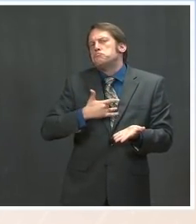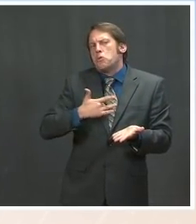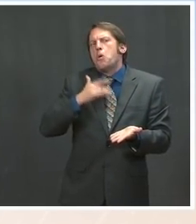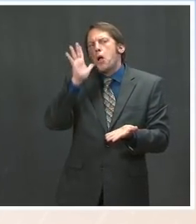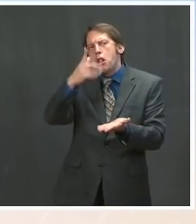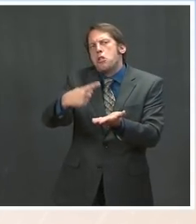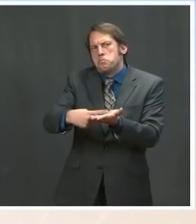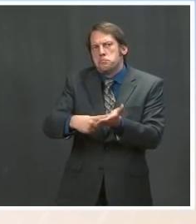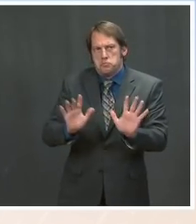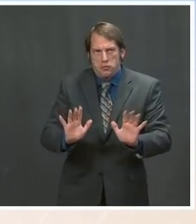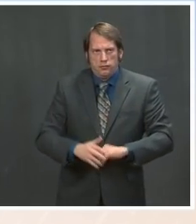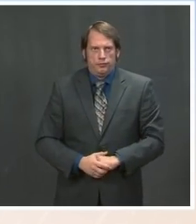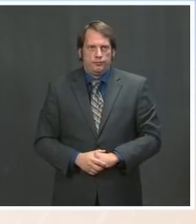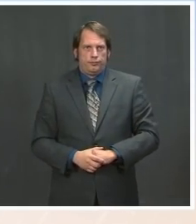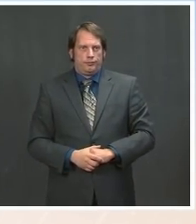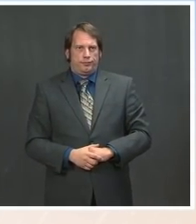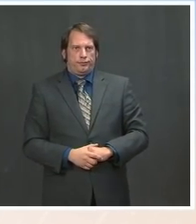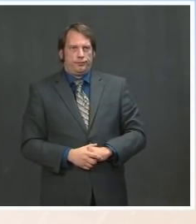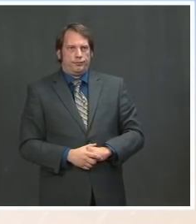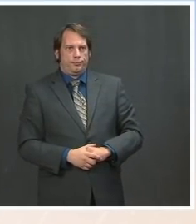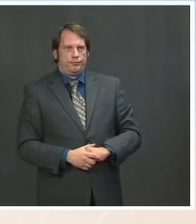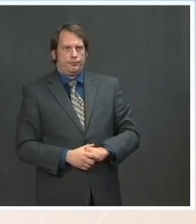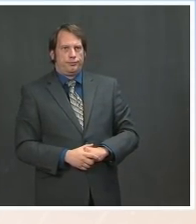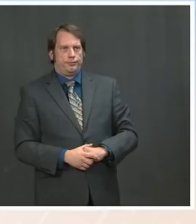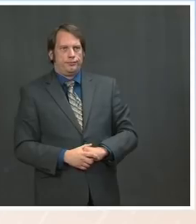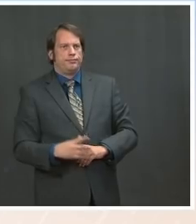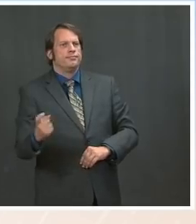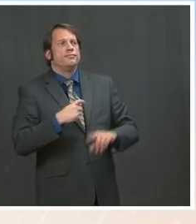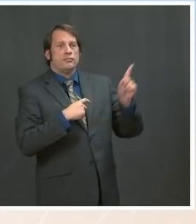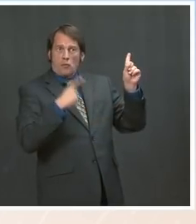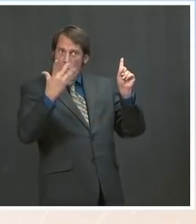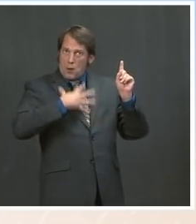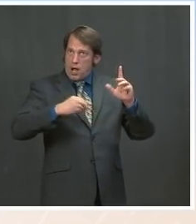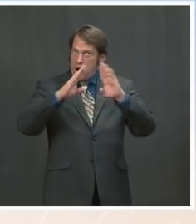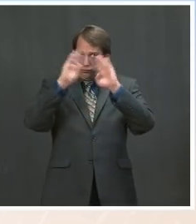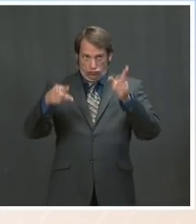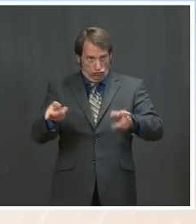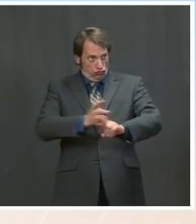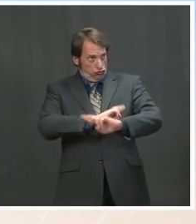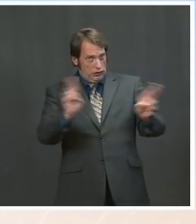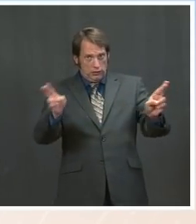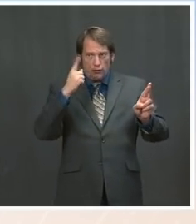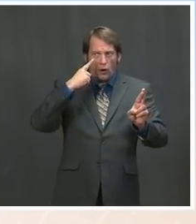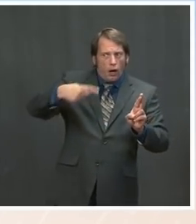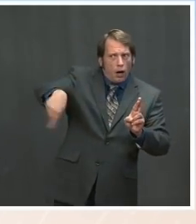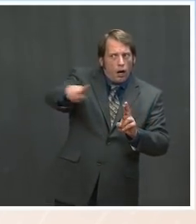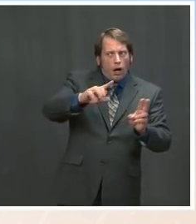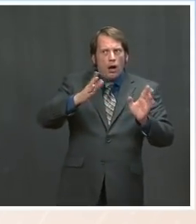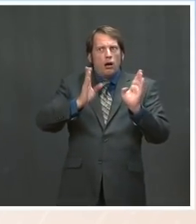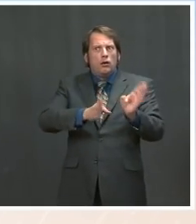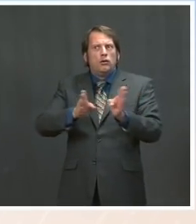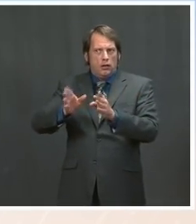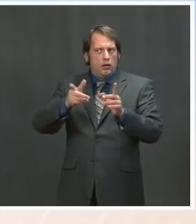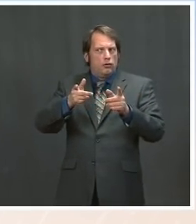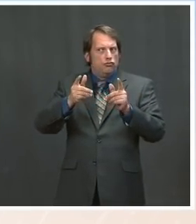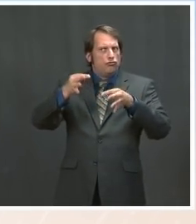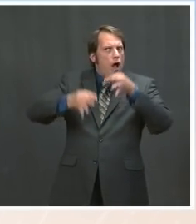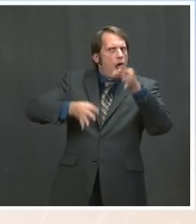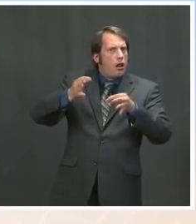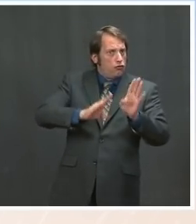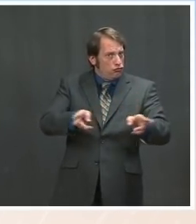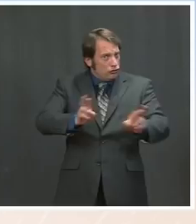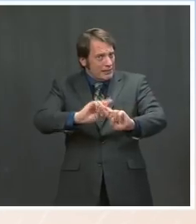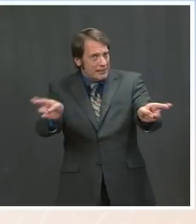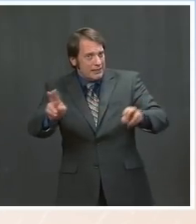whatever that verdict is. Congresswoman Maxine Waters said over the weekend that they need to — we've got to stay on the street and we've got to get more